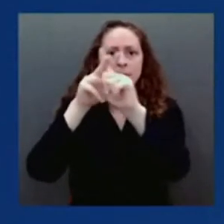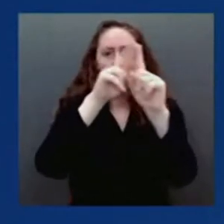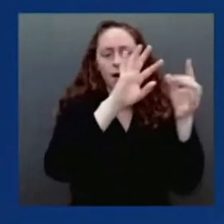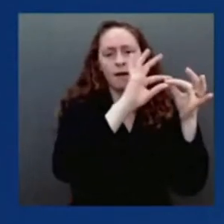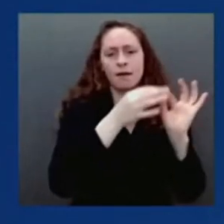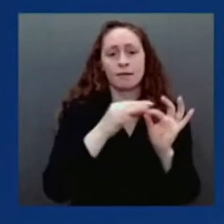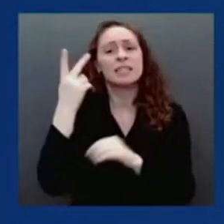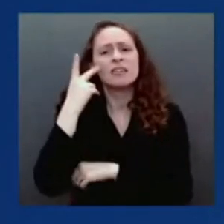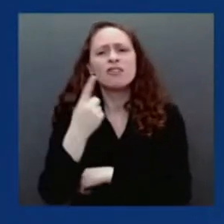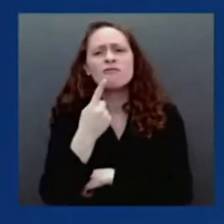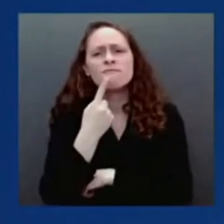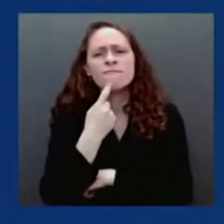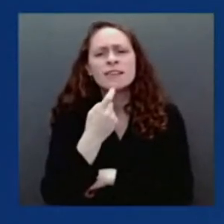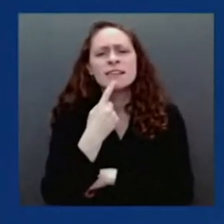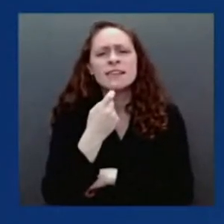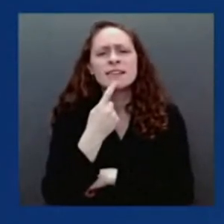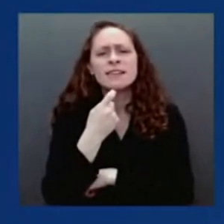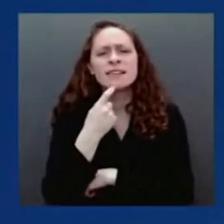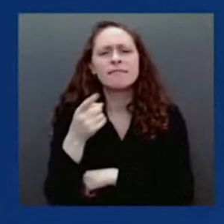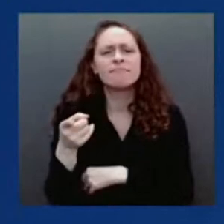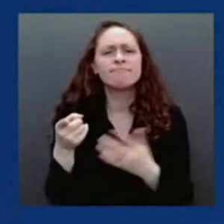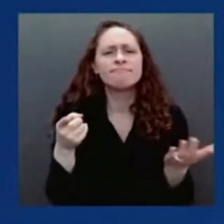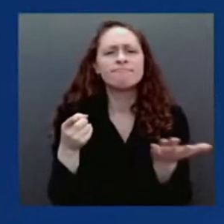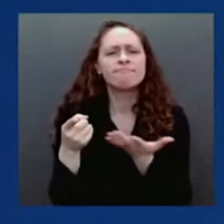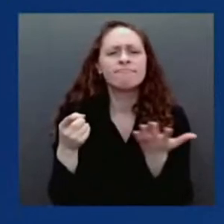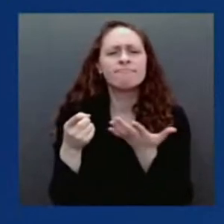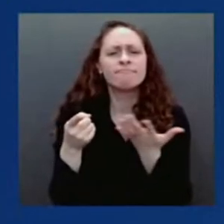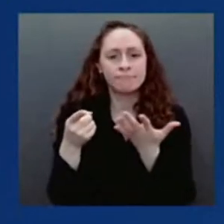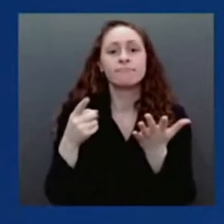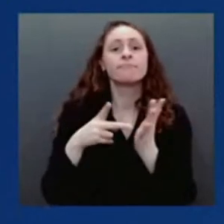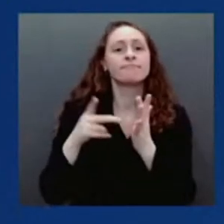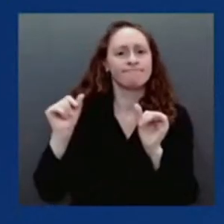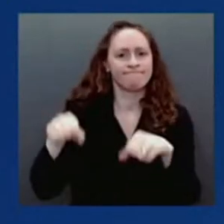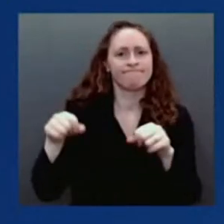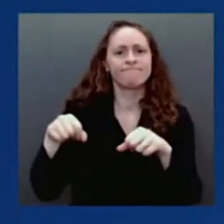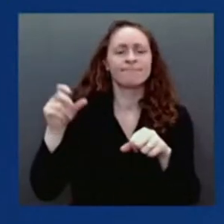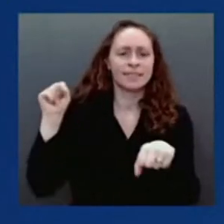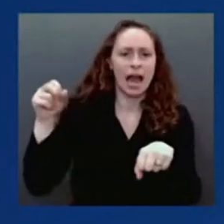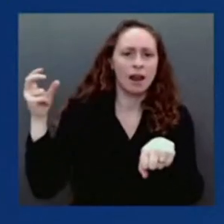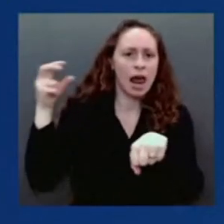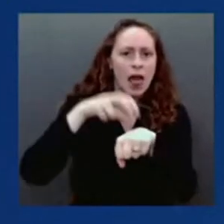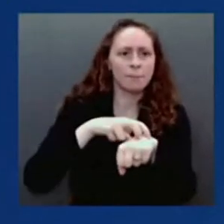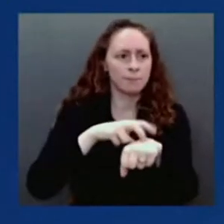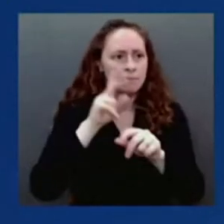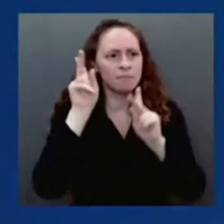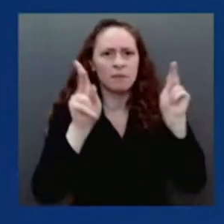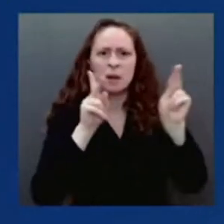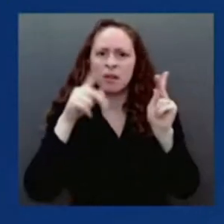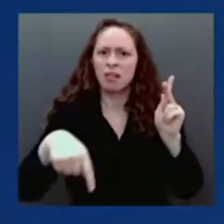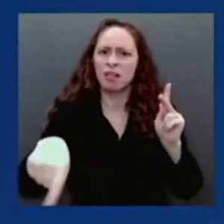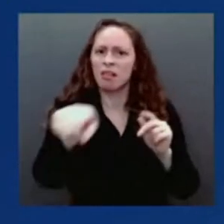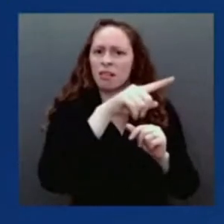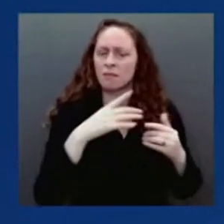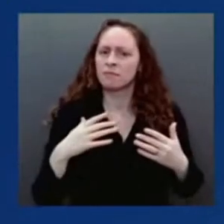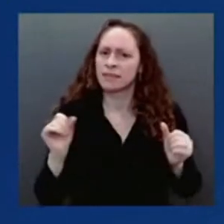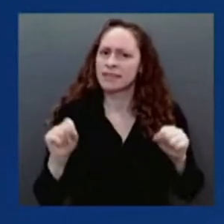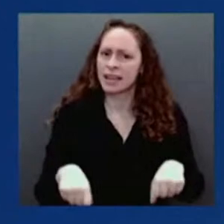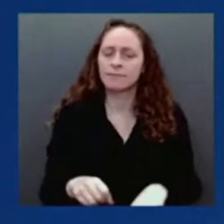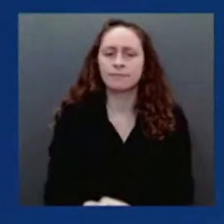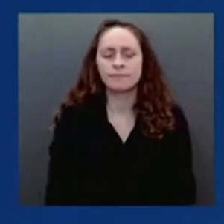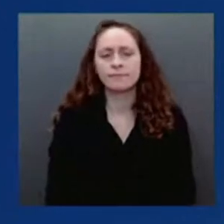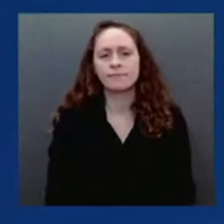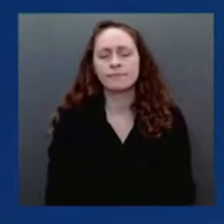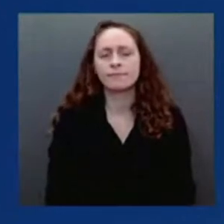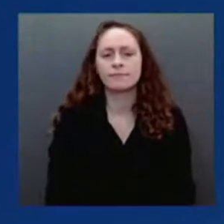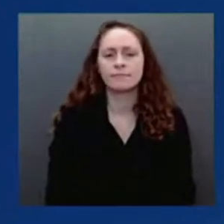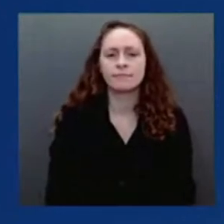the two there with yellow, were really part of the four common cold coronaviruses that we each get challenged and infected